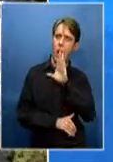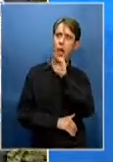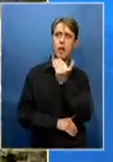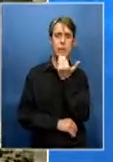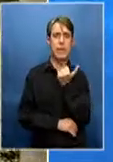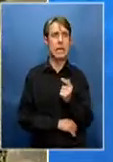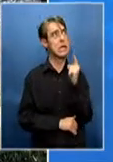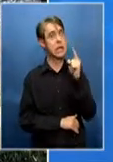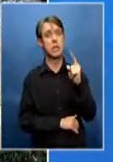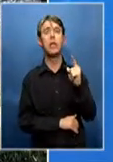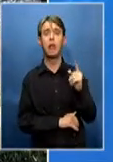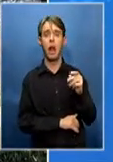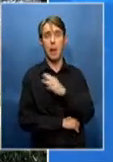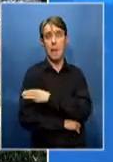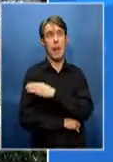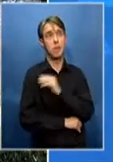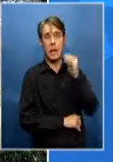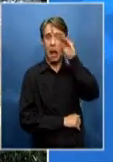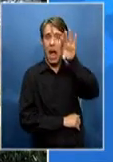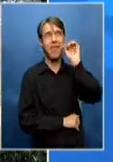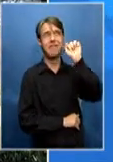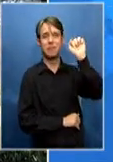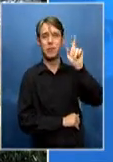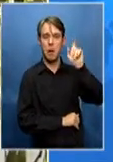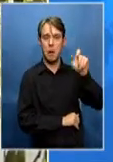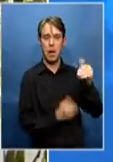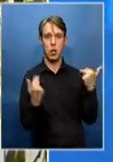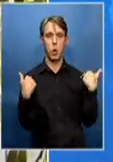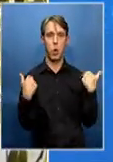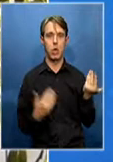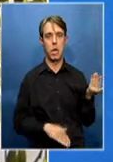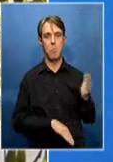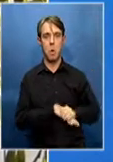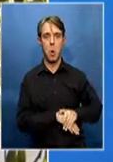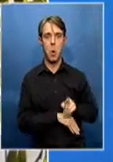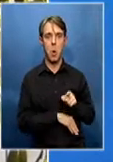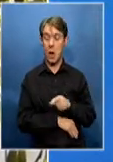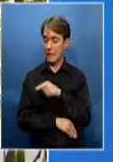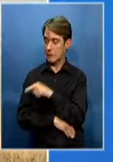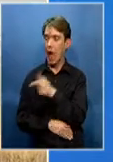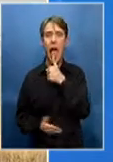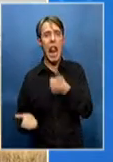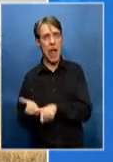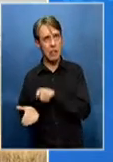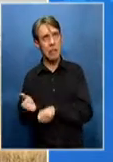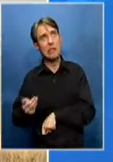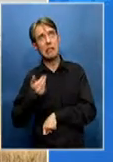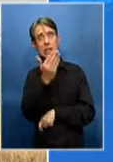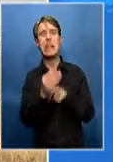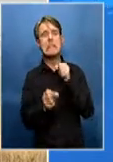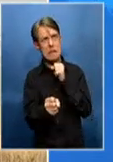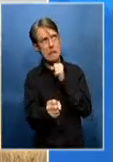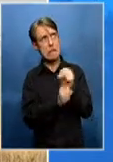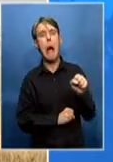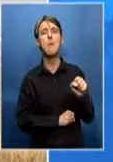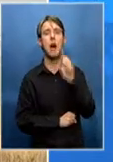security for its members. As Amco says, it has written a letter to the mine raising the same concerns. Lonman's